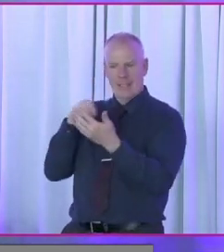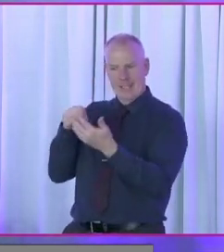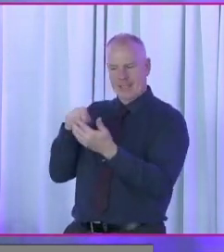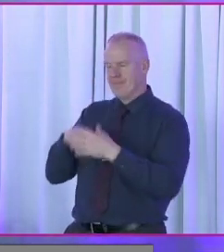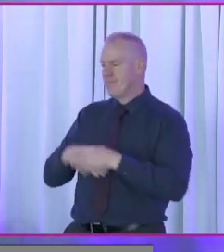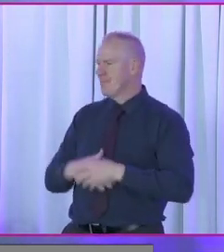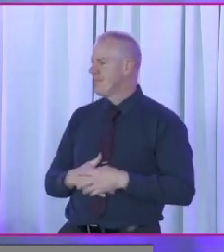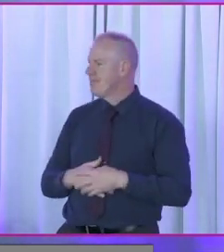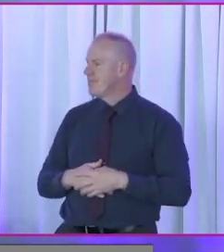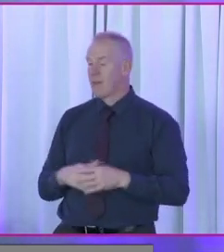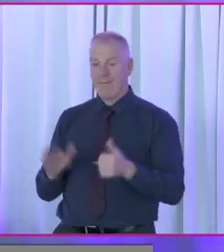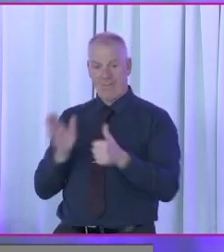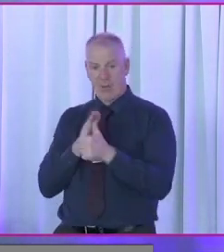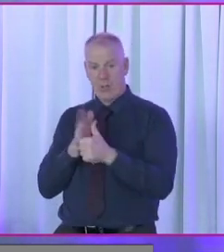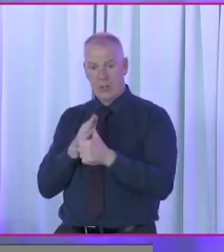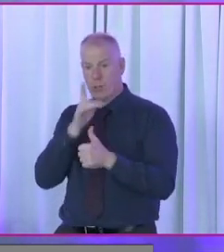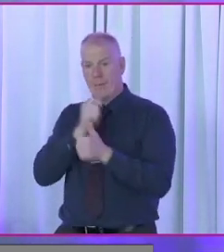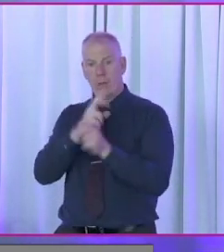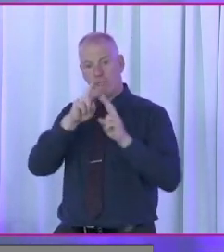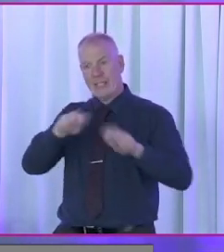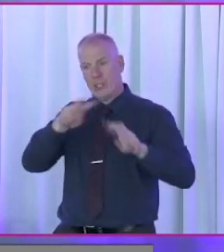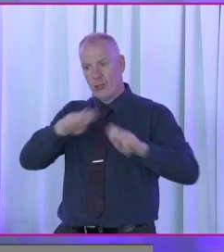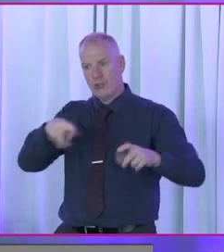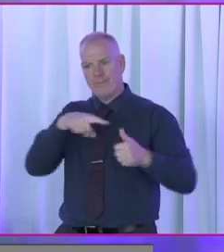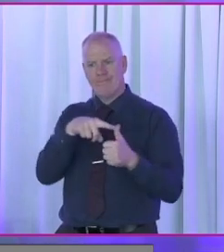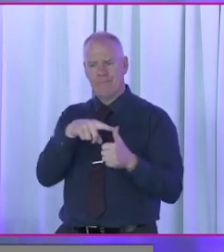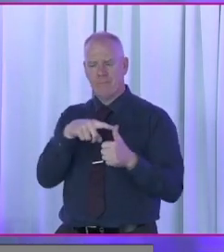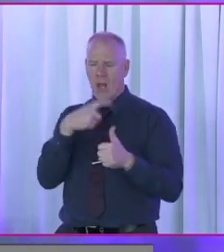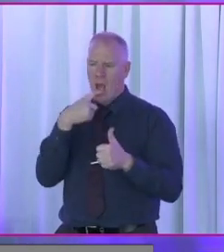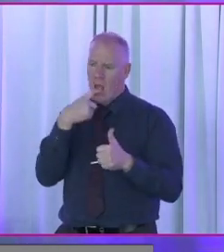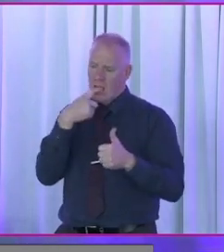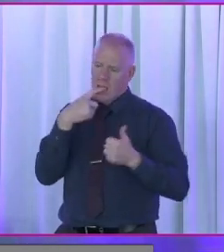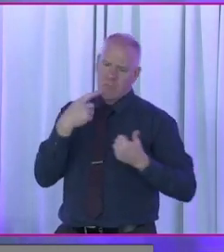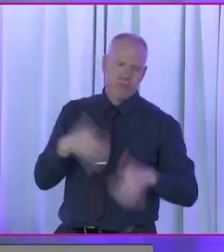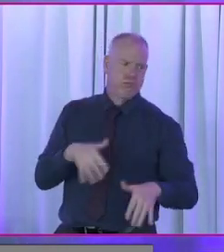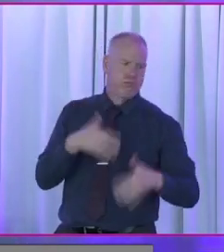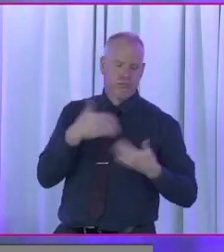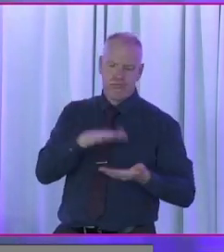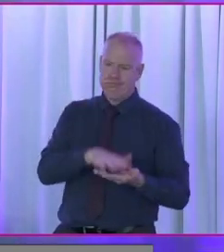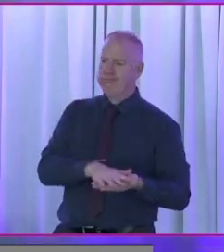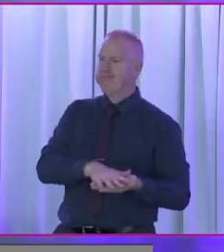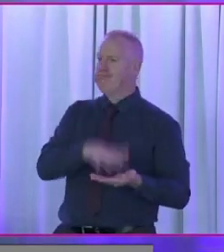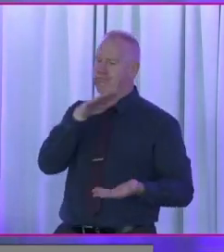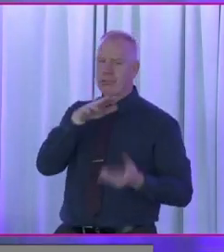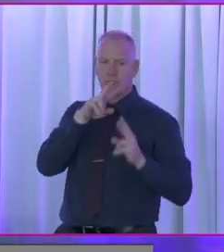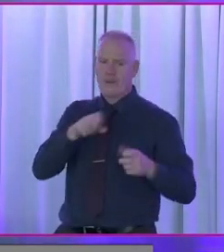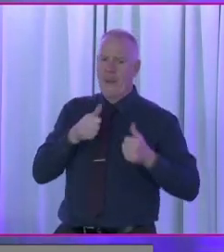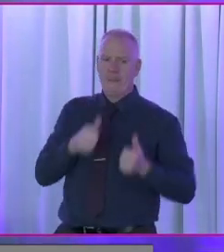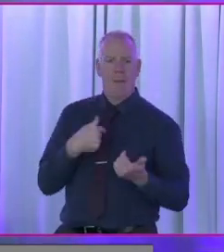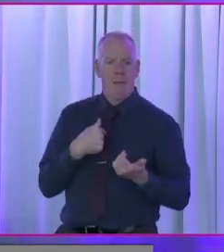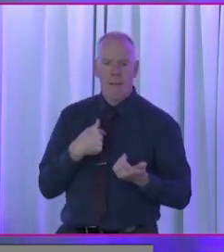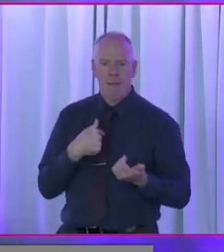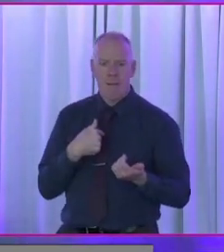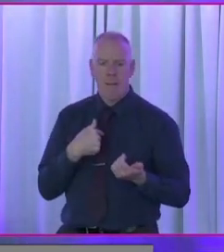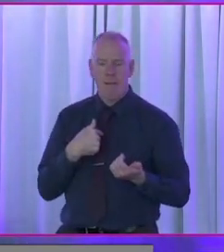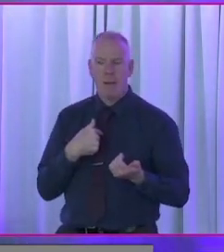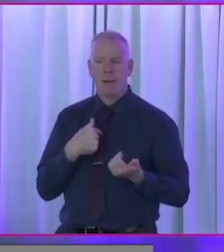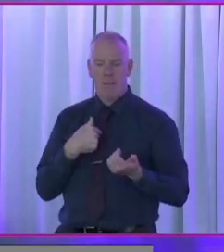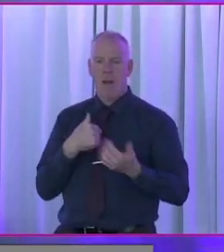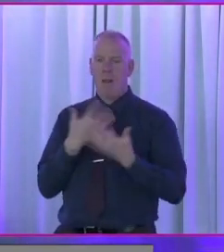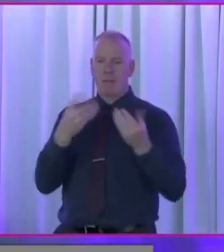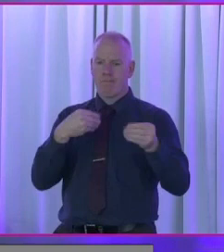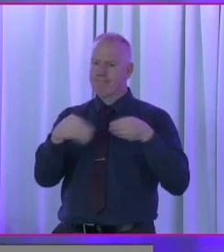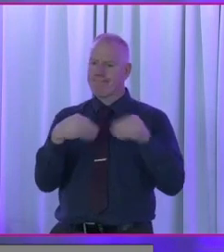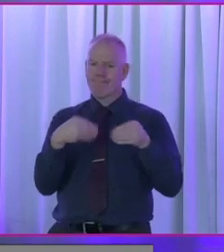disability. First is in the research area. We have extraordinary research powers and we have huge discretion